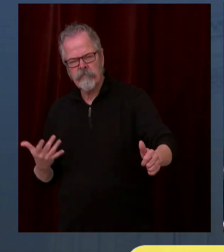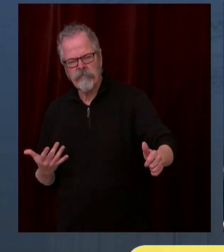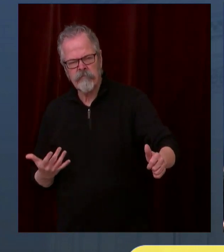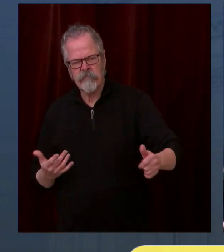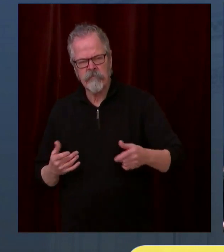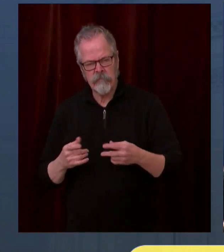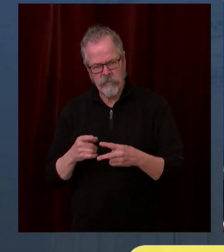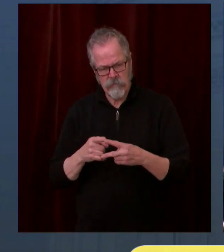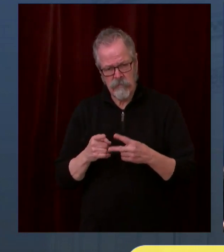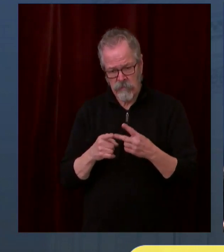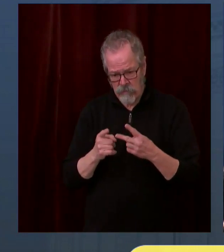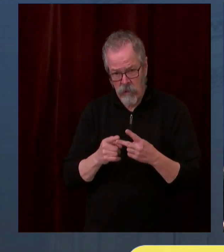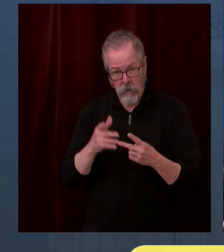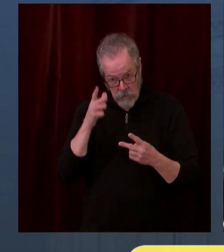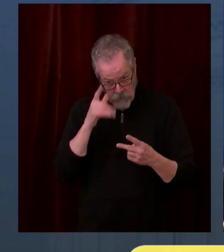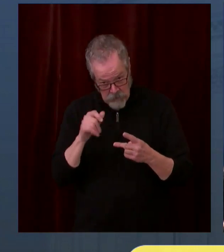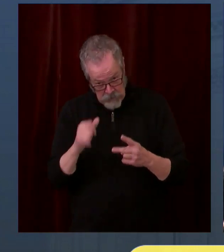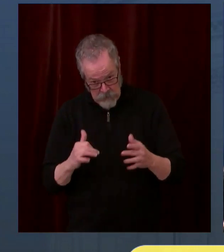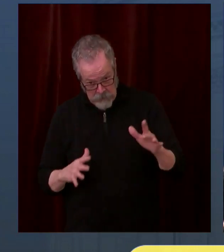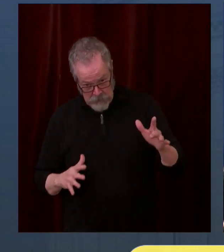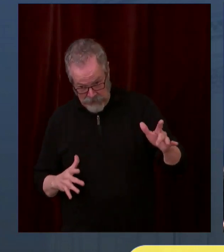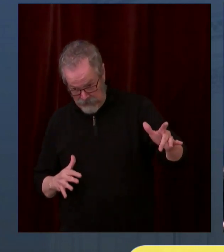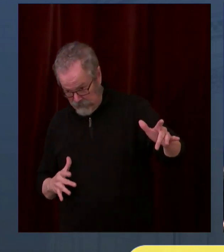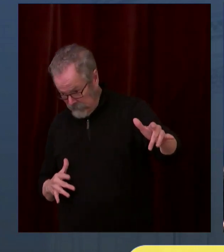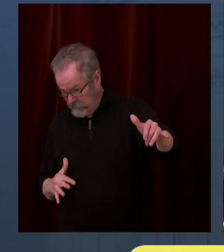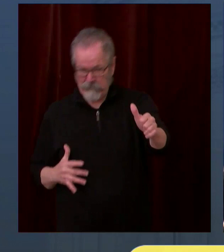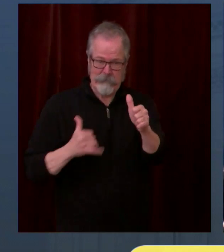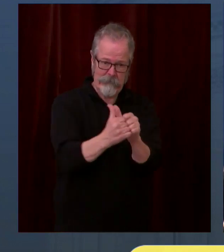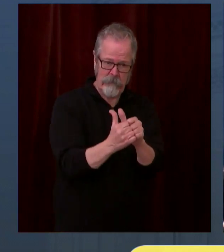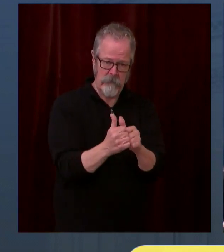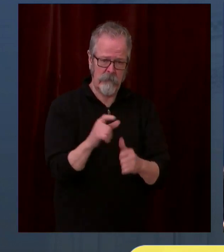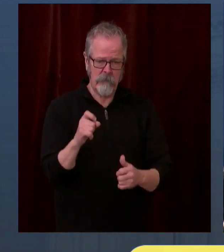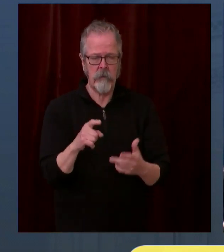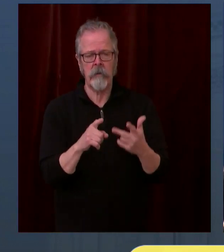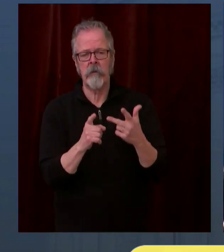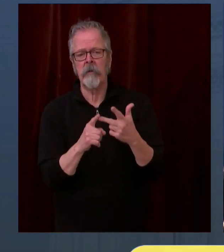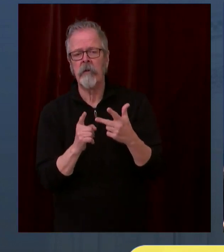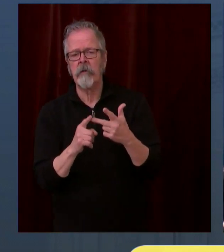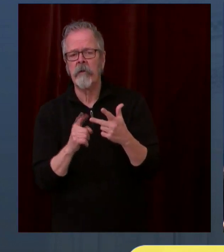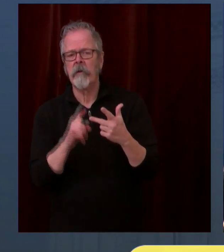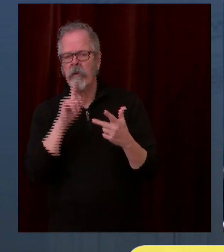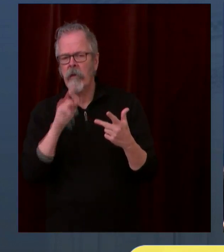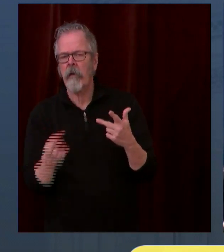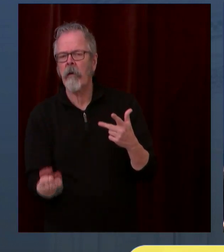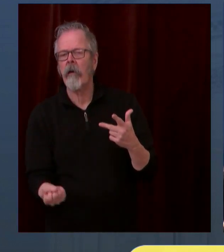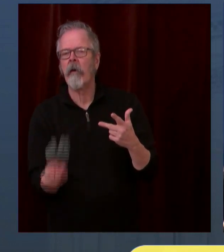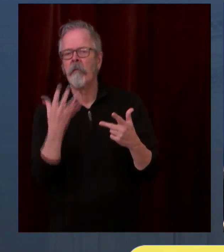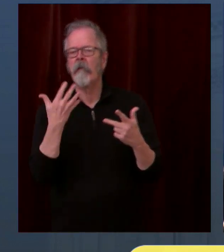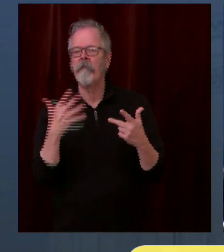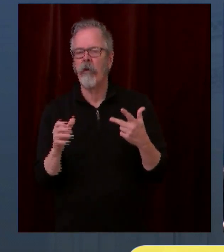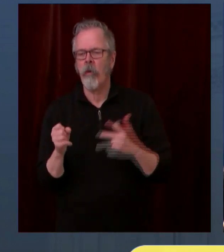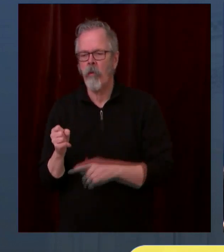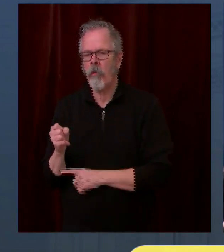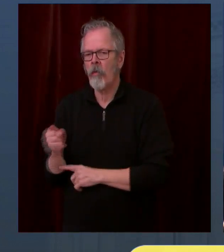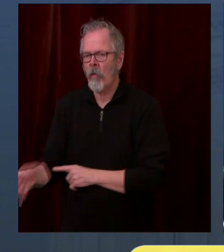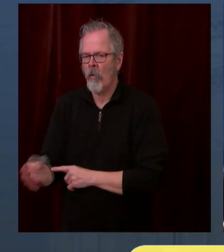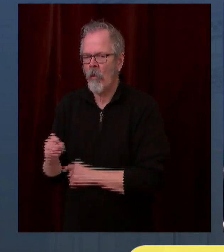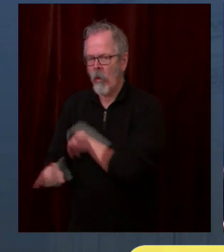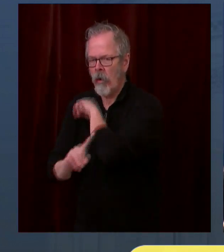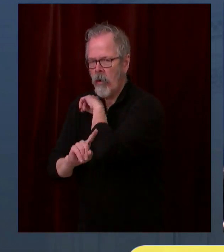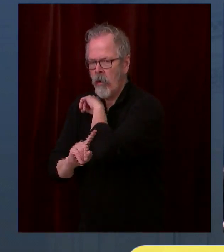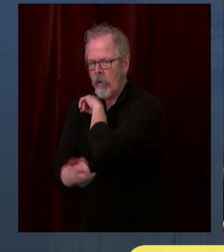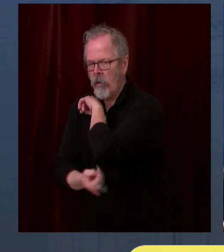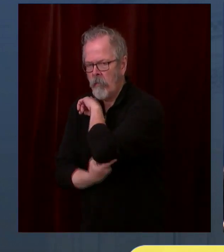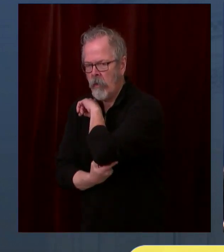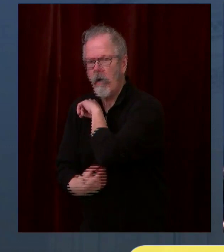doses have had to be thrown out because they were thawed and not able to be administered? Why don't you answer that one, Umaira? Then I'll take the first one.